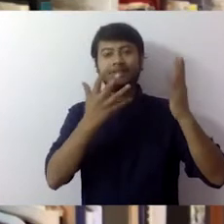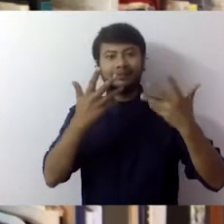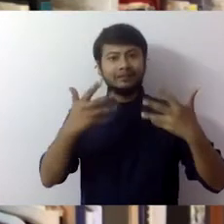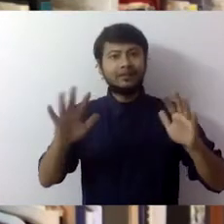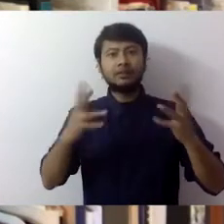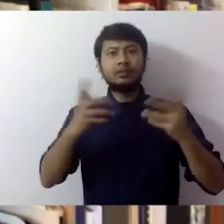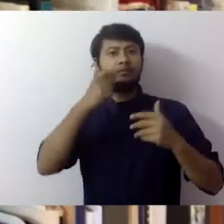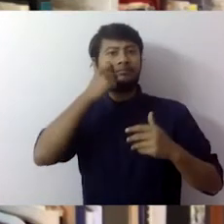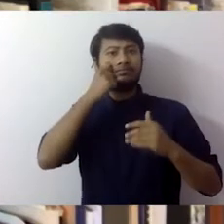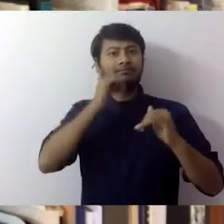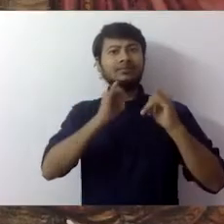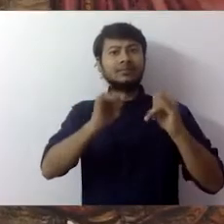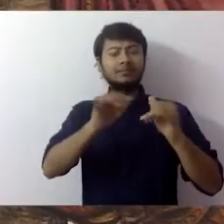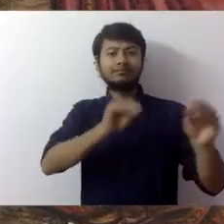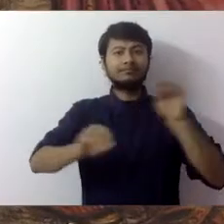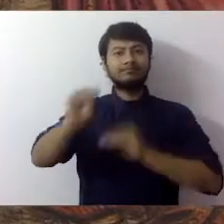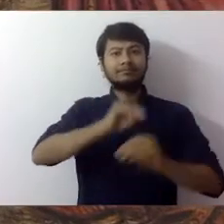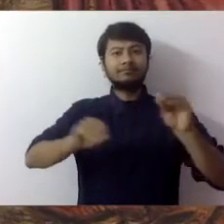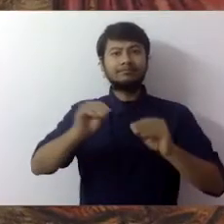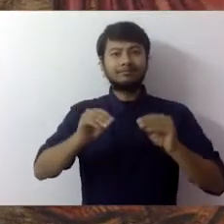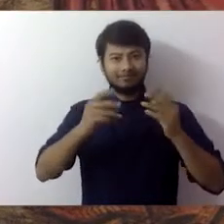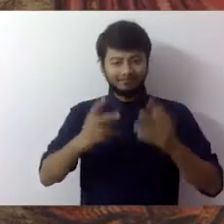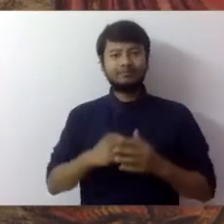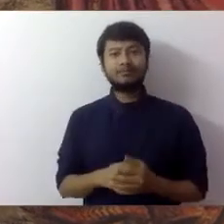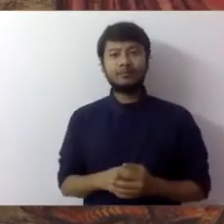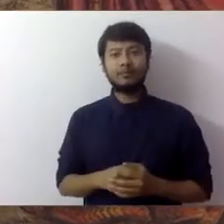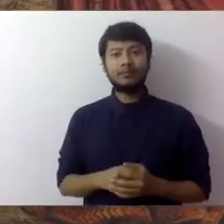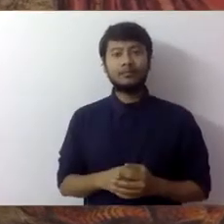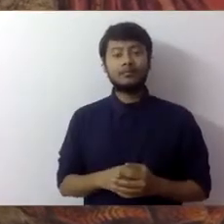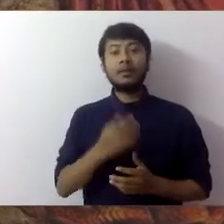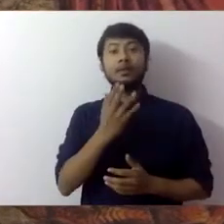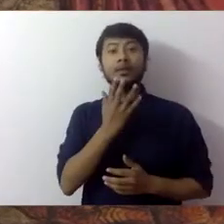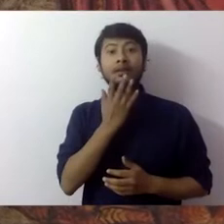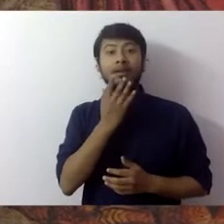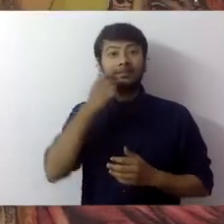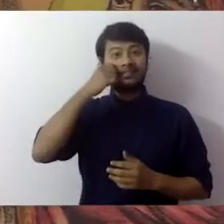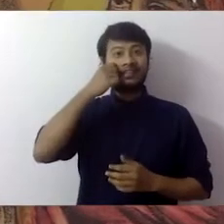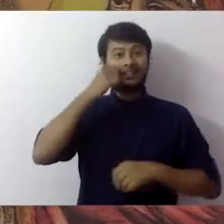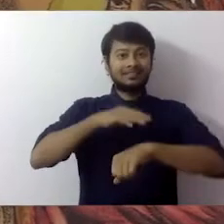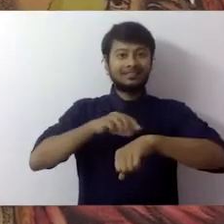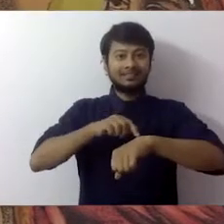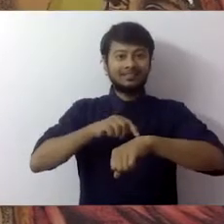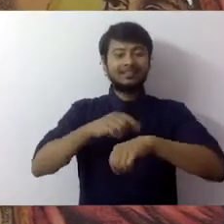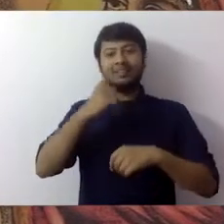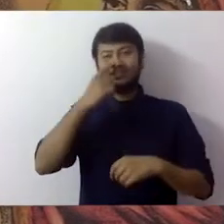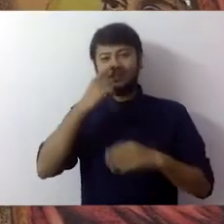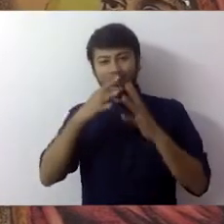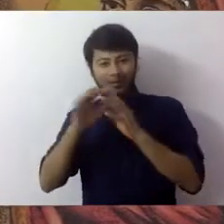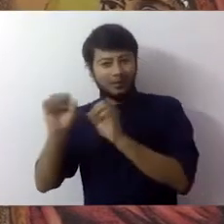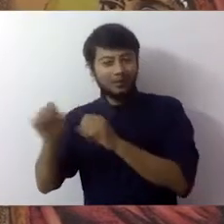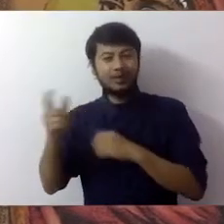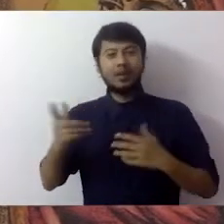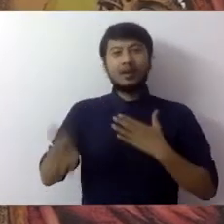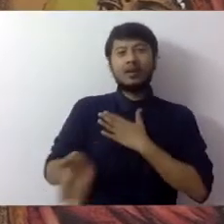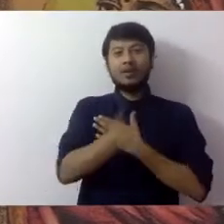immediate than ever before. The depiction of the colors and the folds of clothing the color of the women's skin